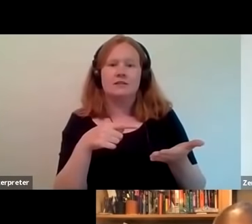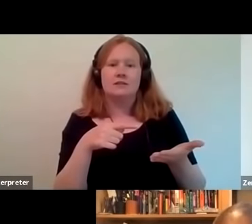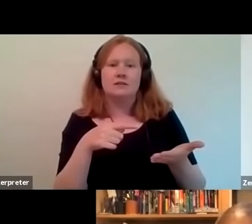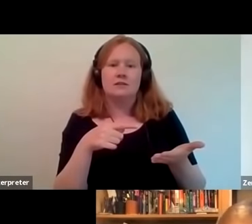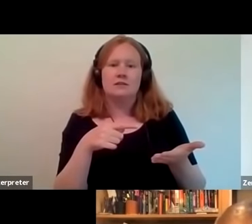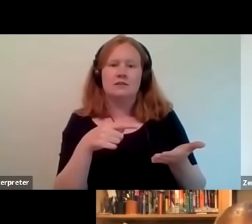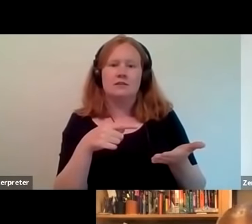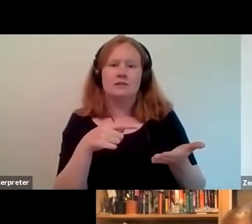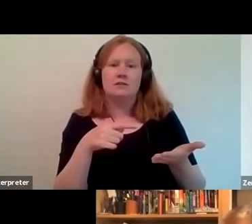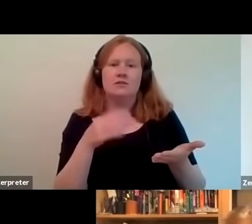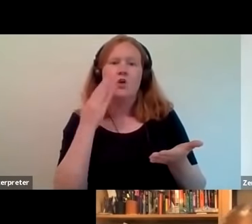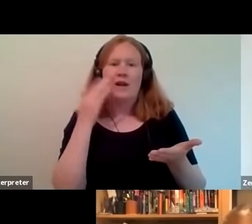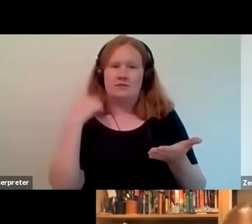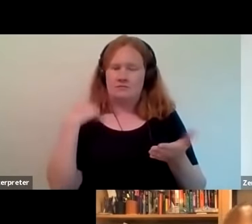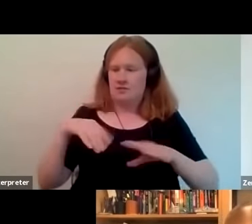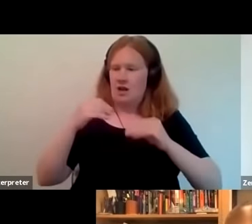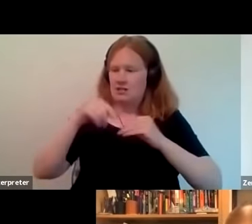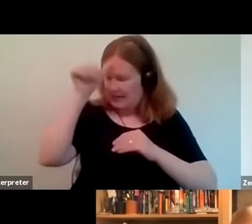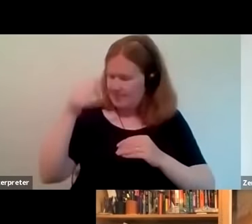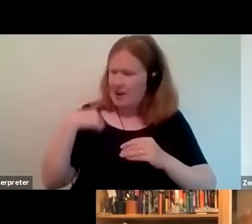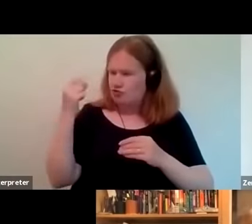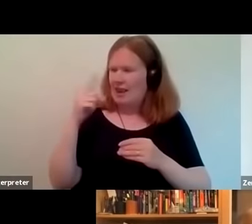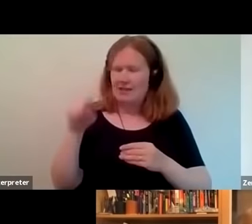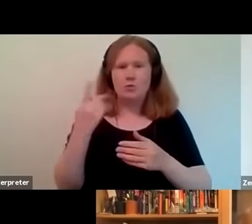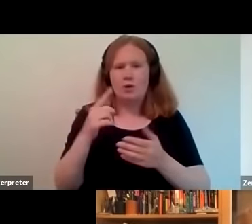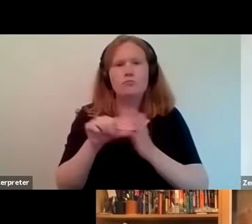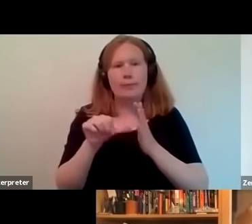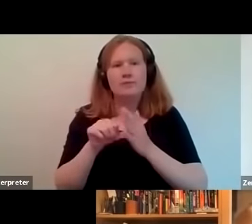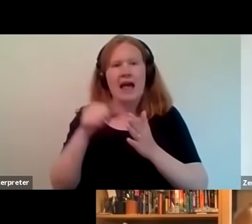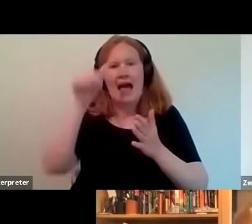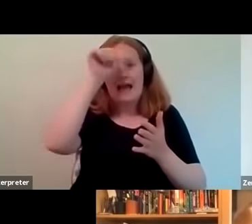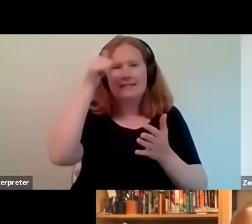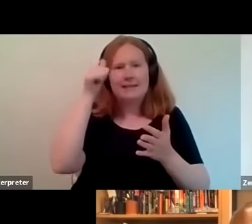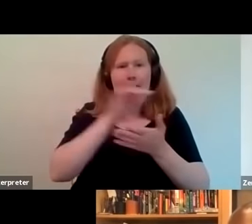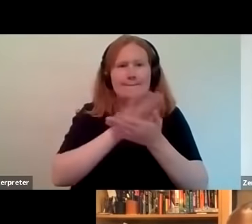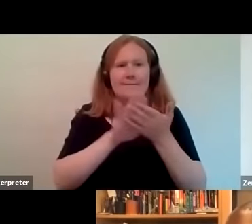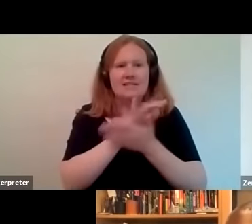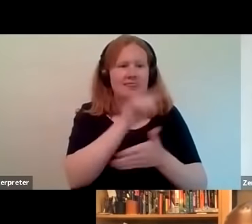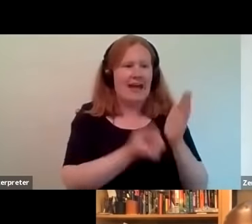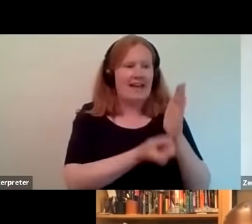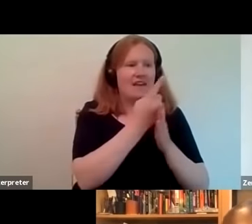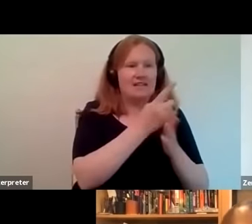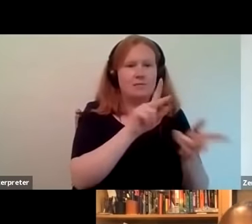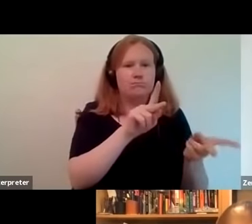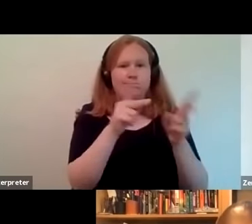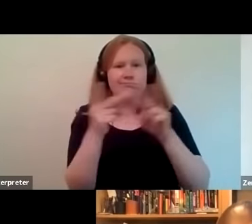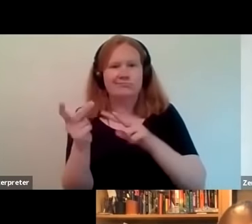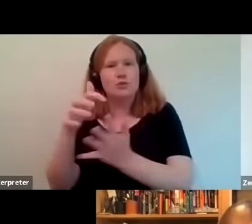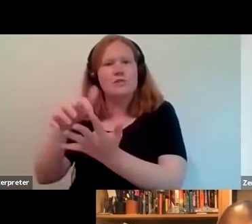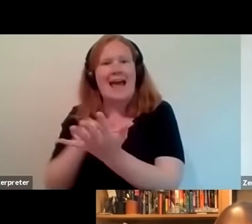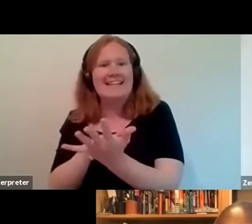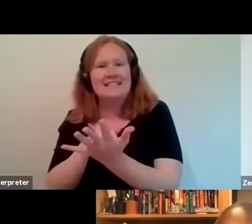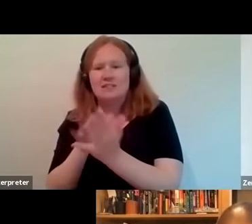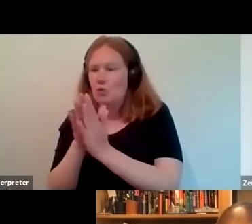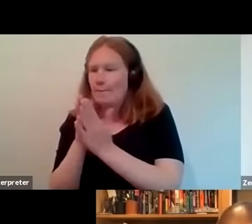uh accessed academia academia is one of those spaces that converts that event into text into